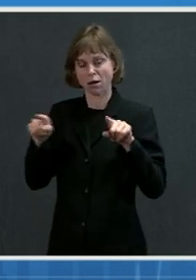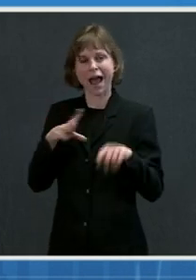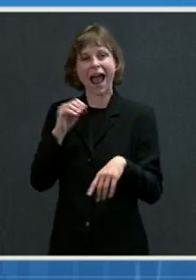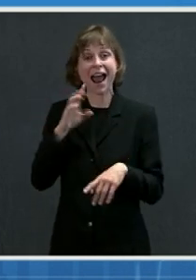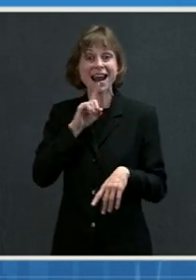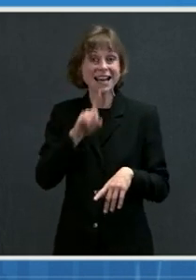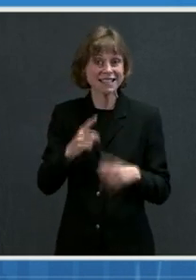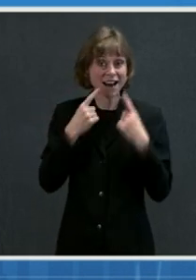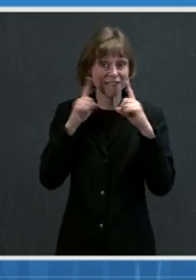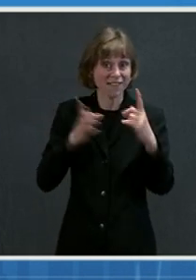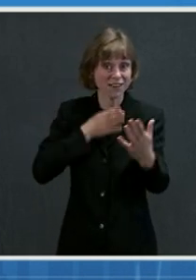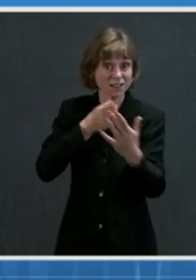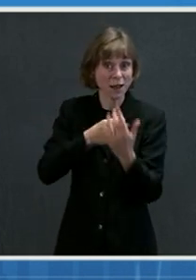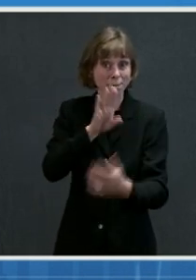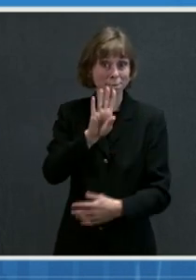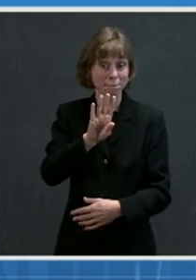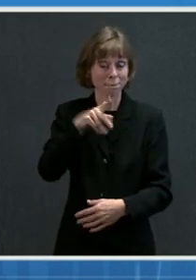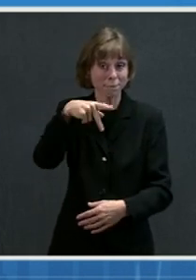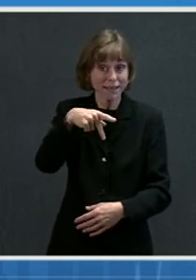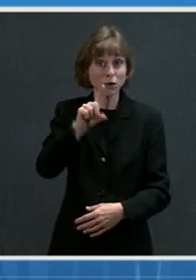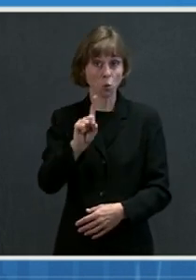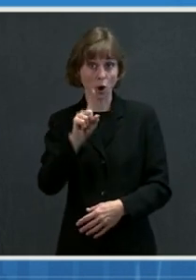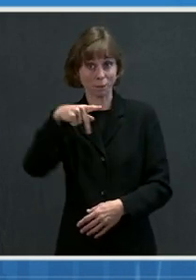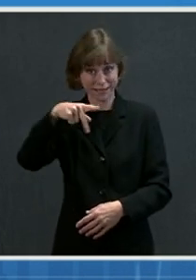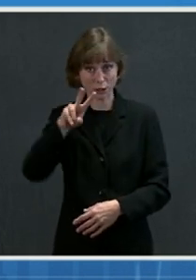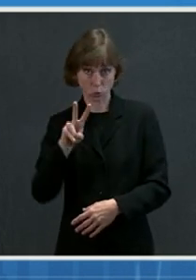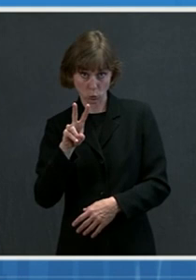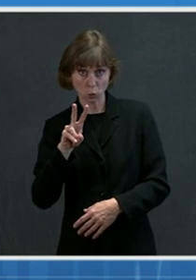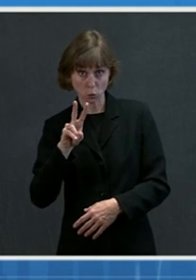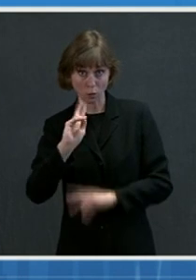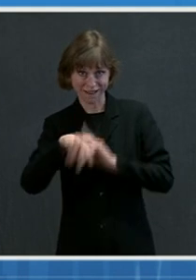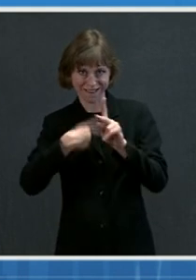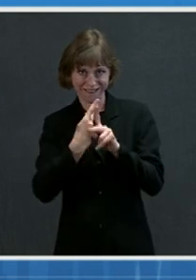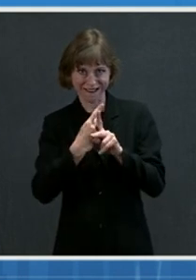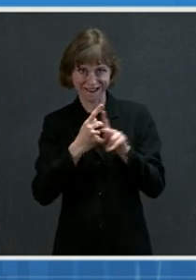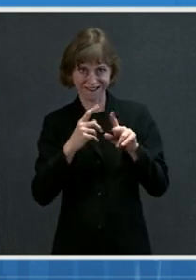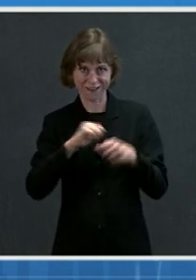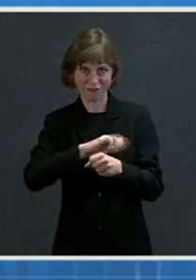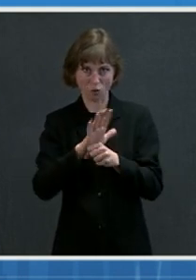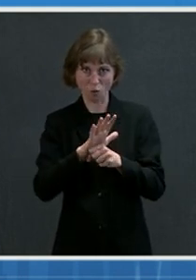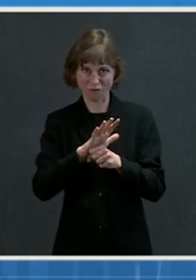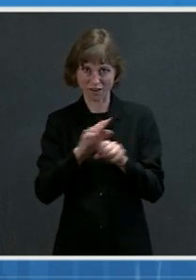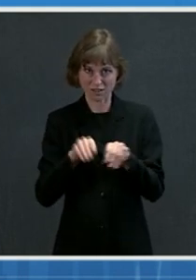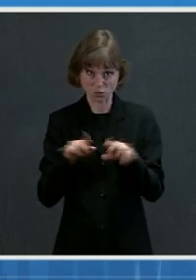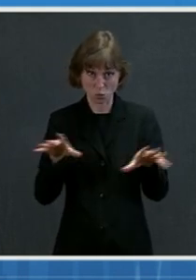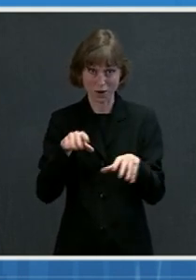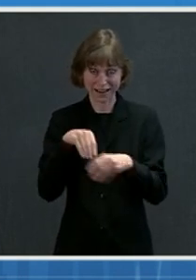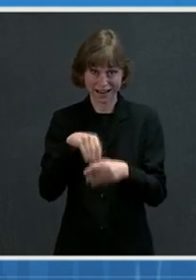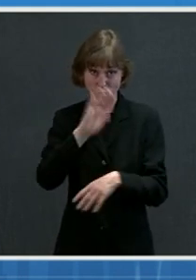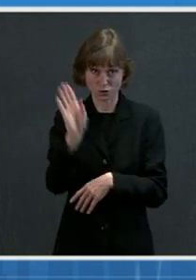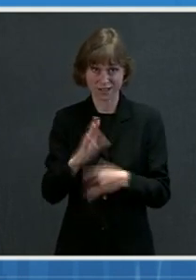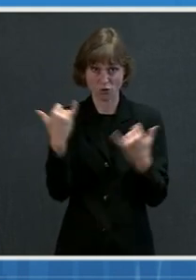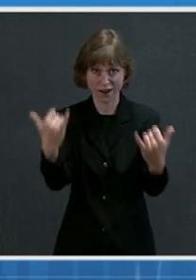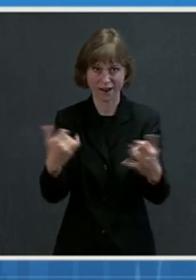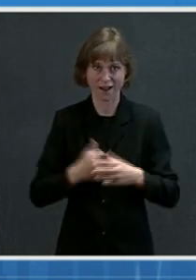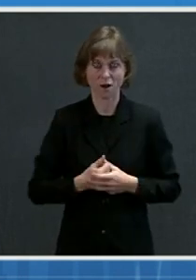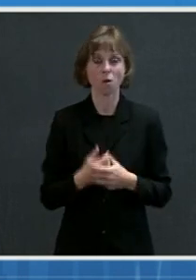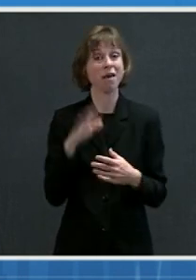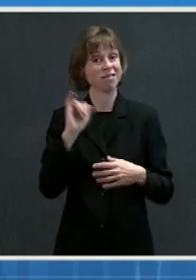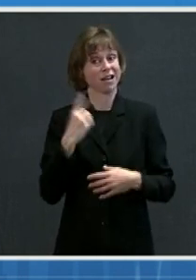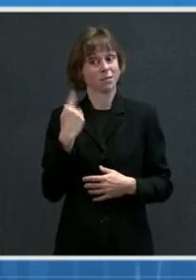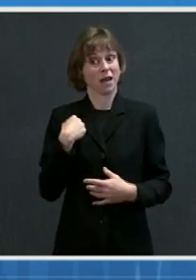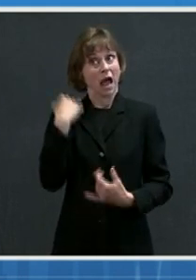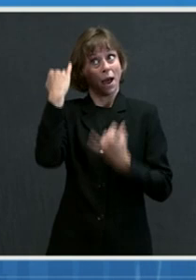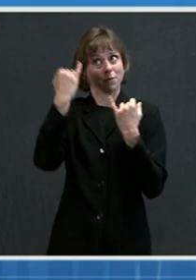P2 variant that is dominant in Brazil. So that's something that you, that I would imagine, and I'd be happy to